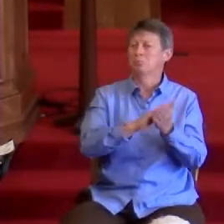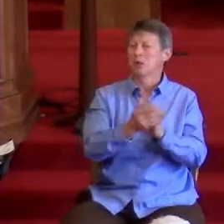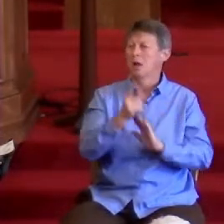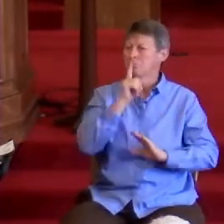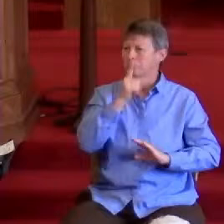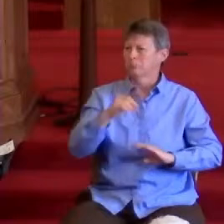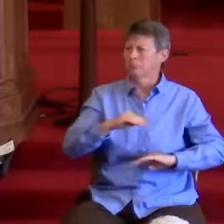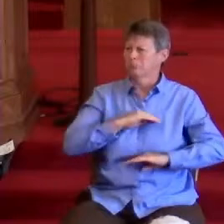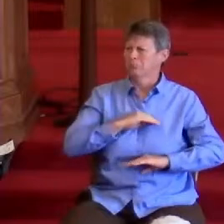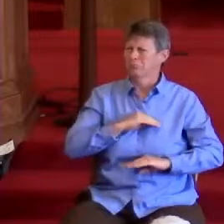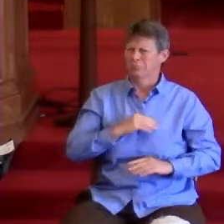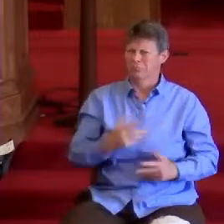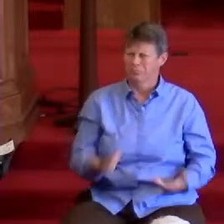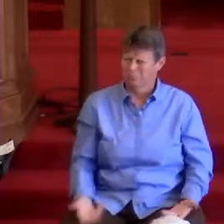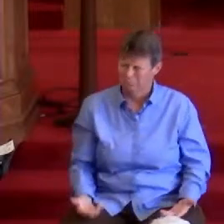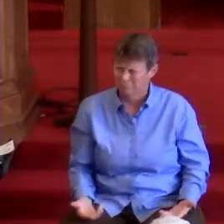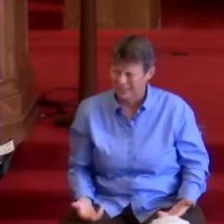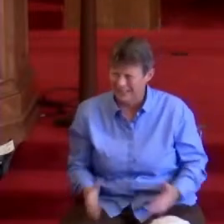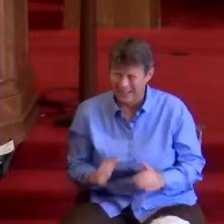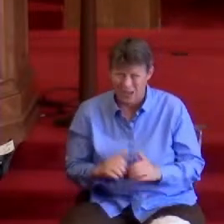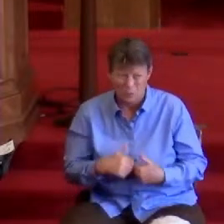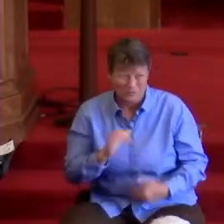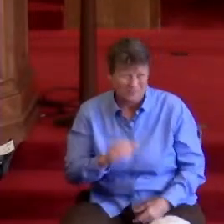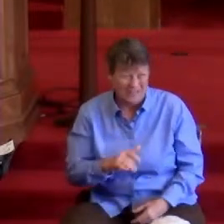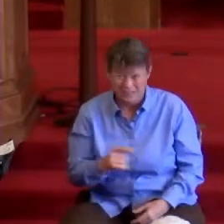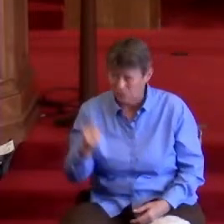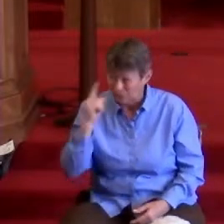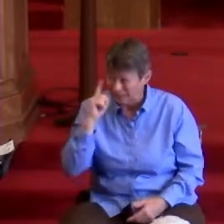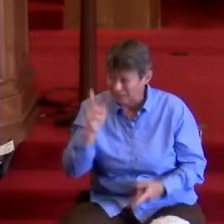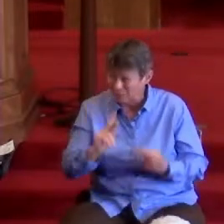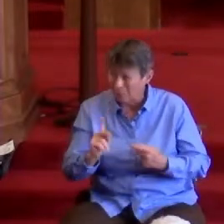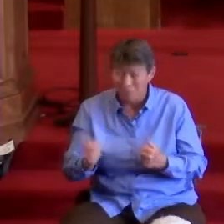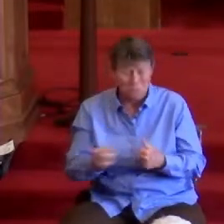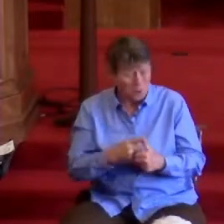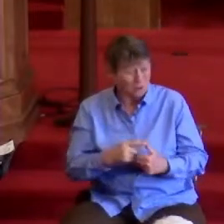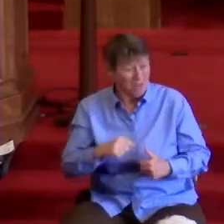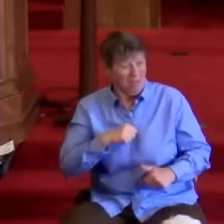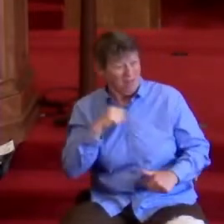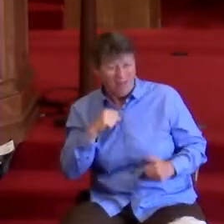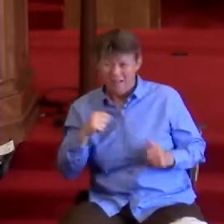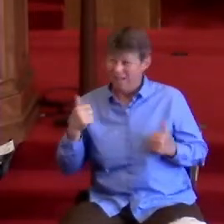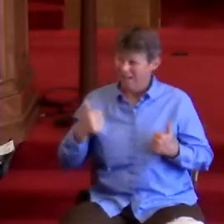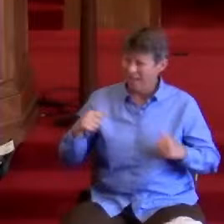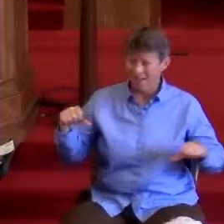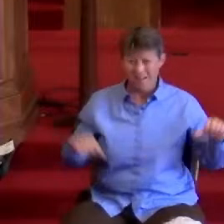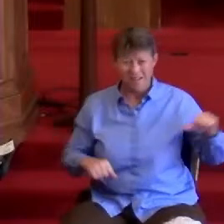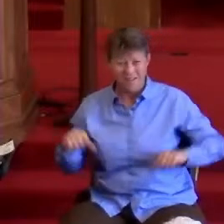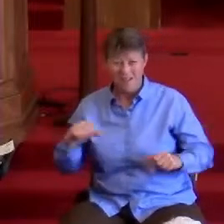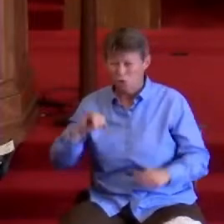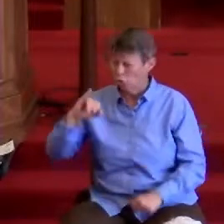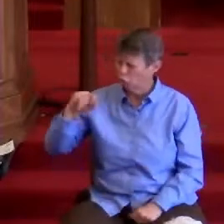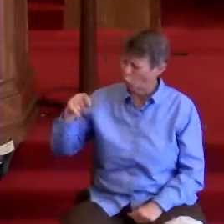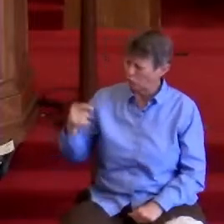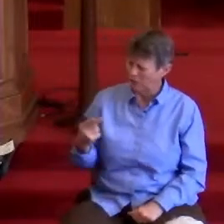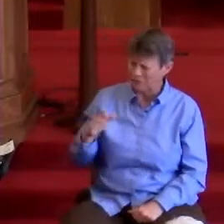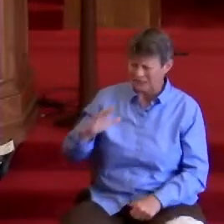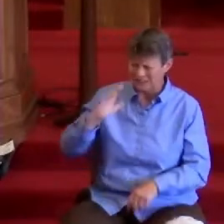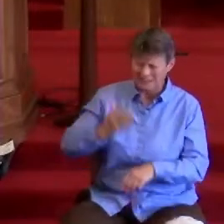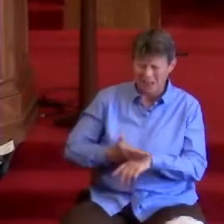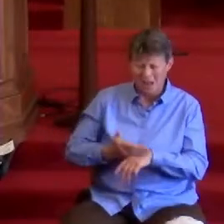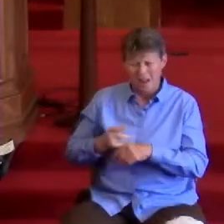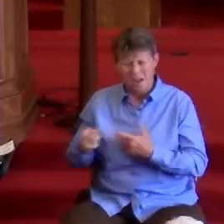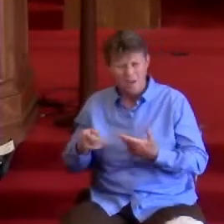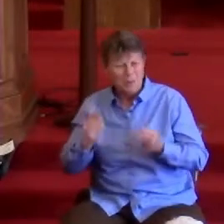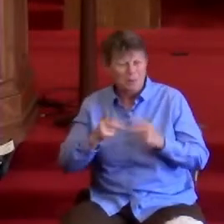How'd that go over? Well, at first, they were proud, boasting among themselves about Joseph's son. Everyone